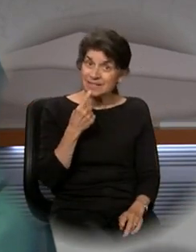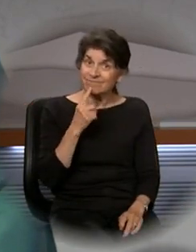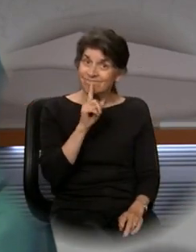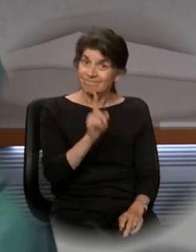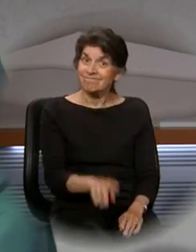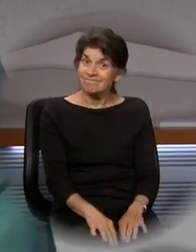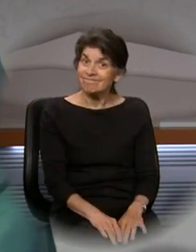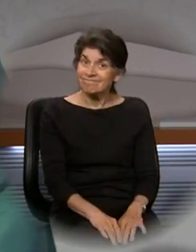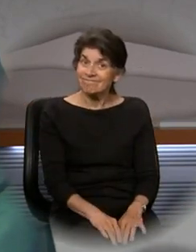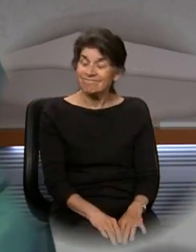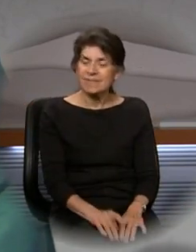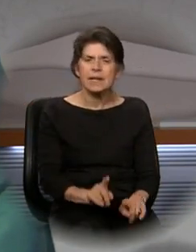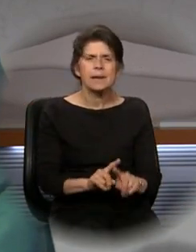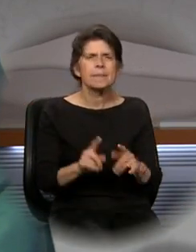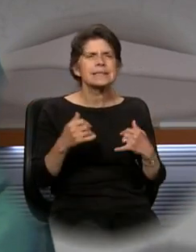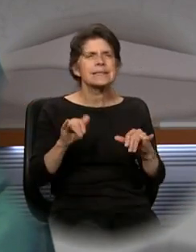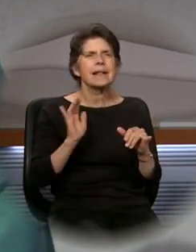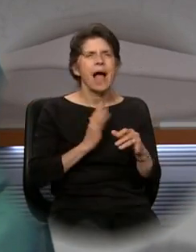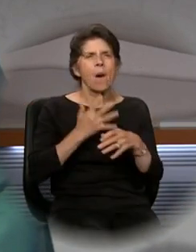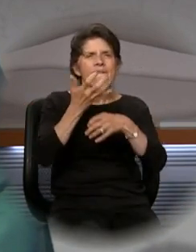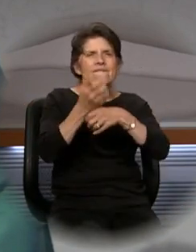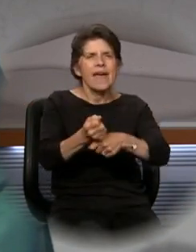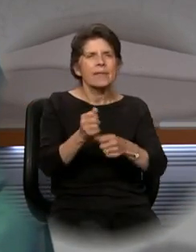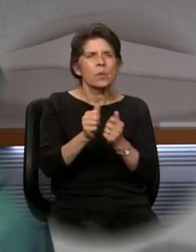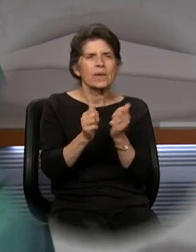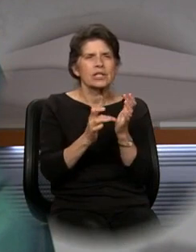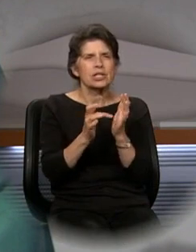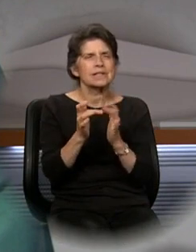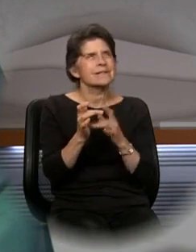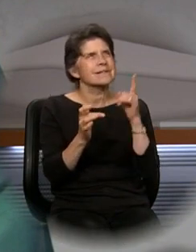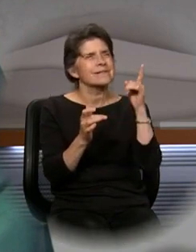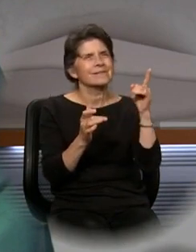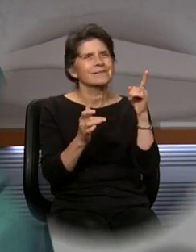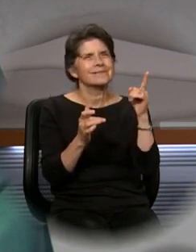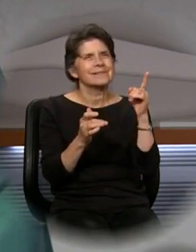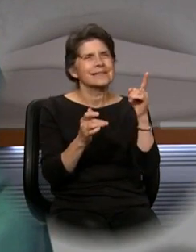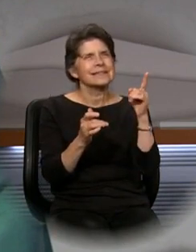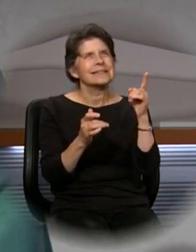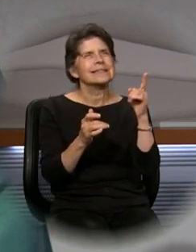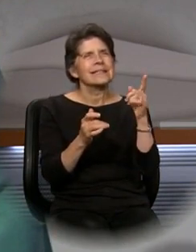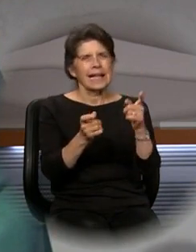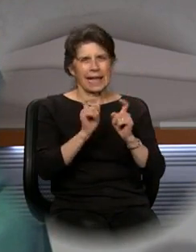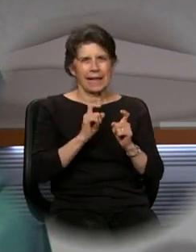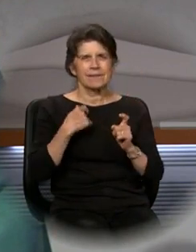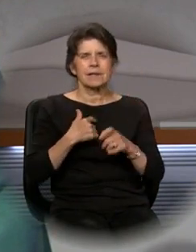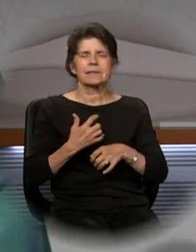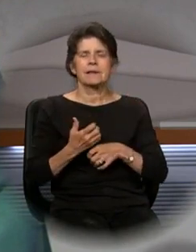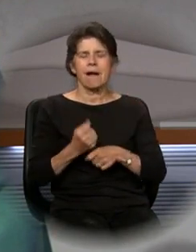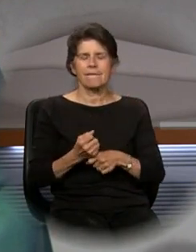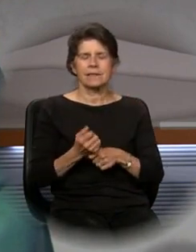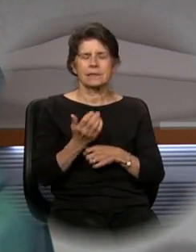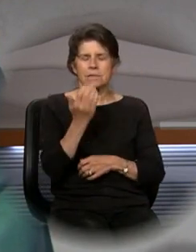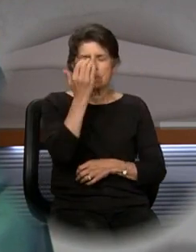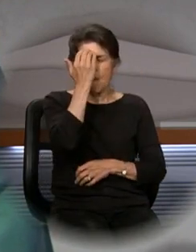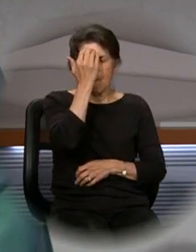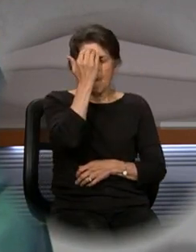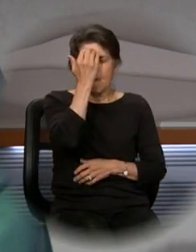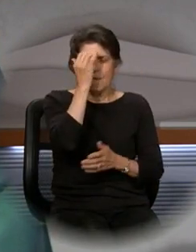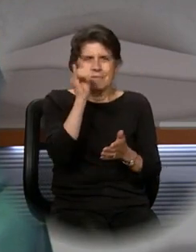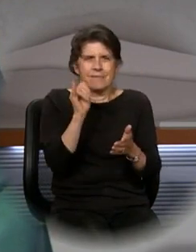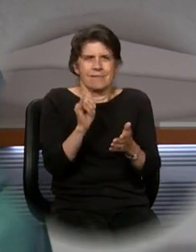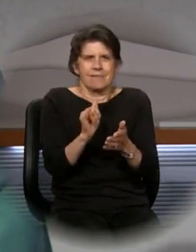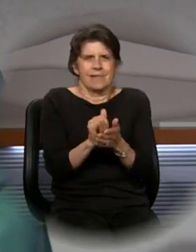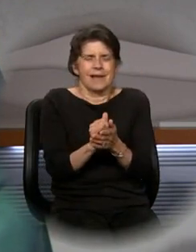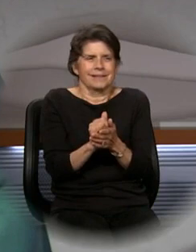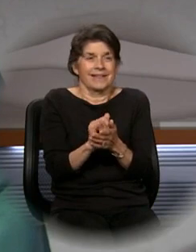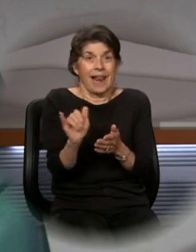not? But yet, our faith in Jesus Christ brings us great confidence and assurance that, as